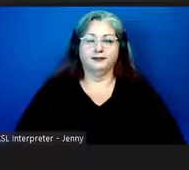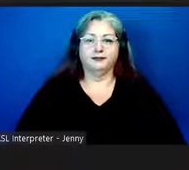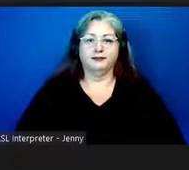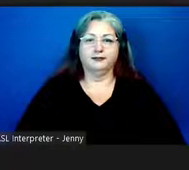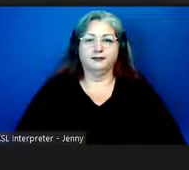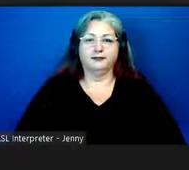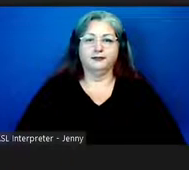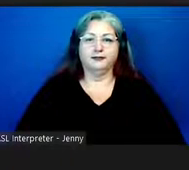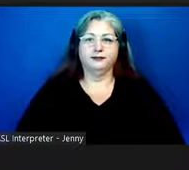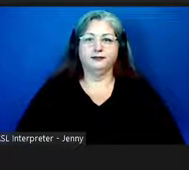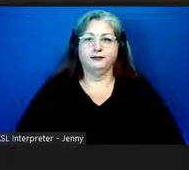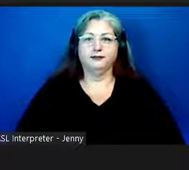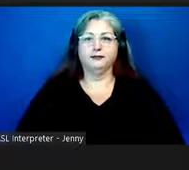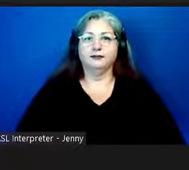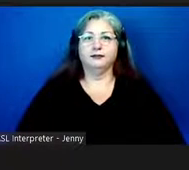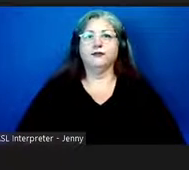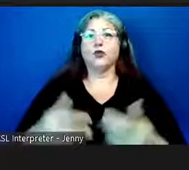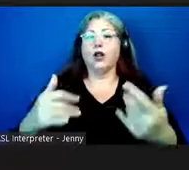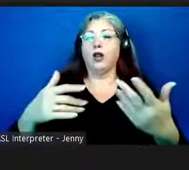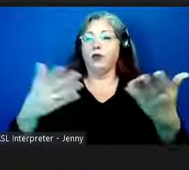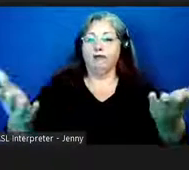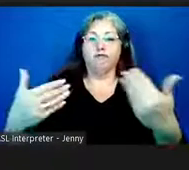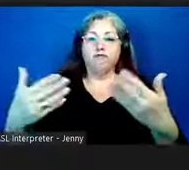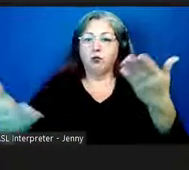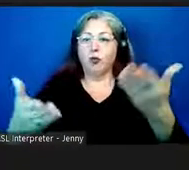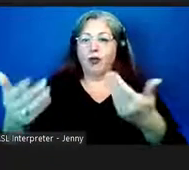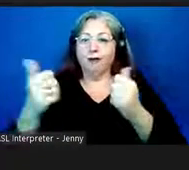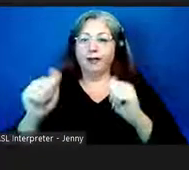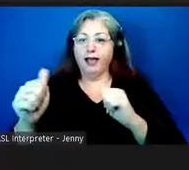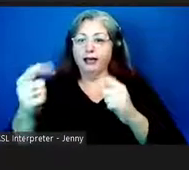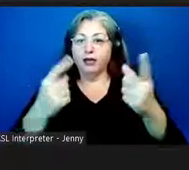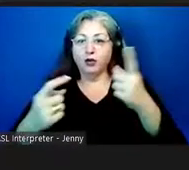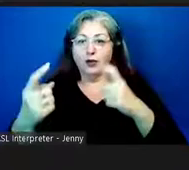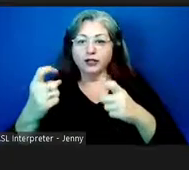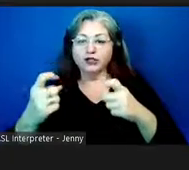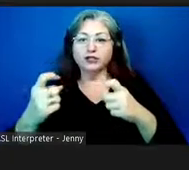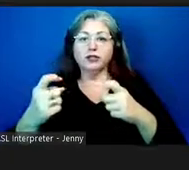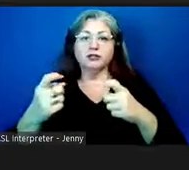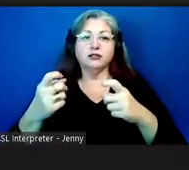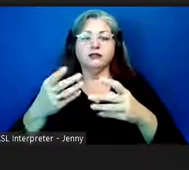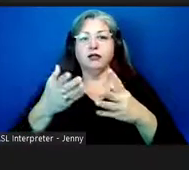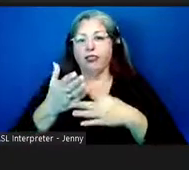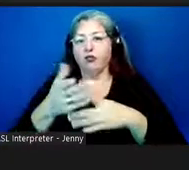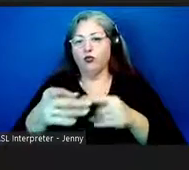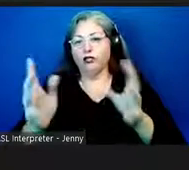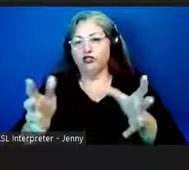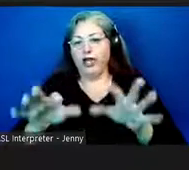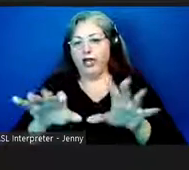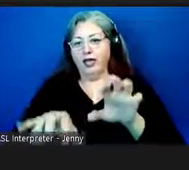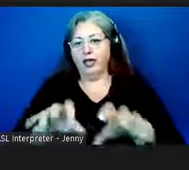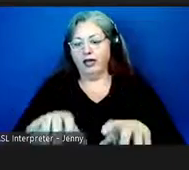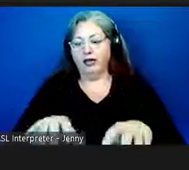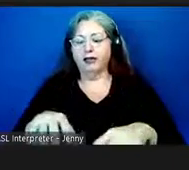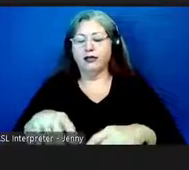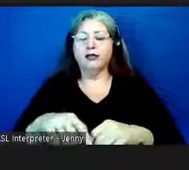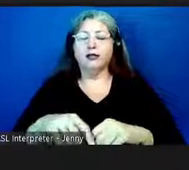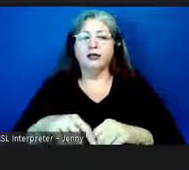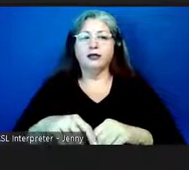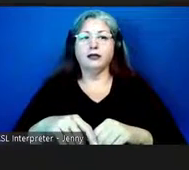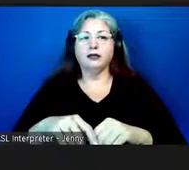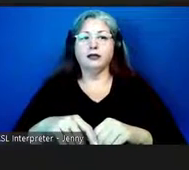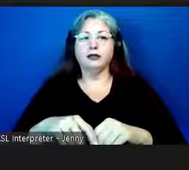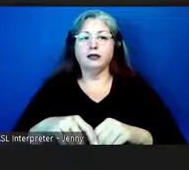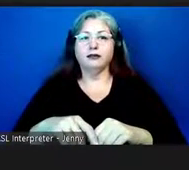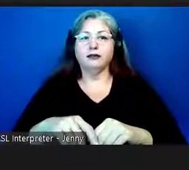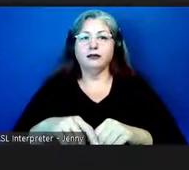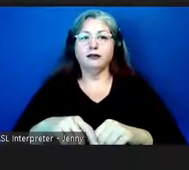coffee yeah so at this time we welcome any questions either well i guess through the chat please um we can